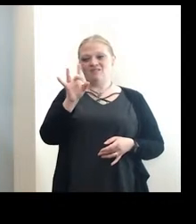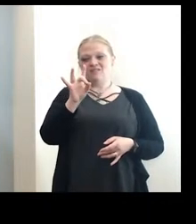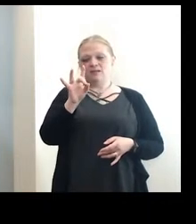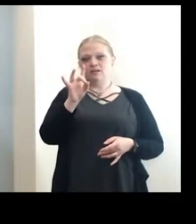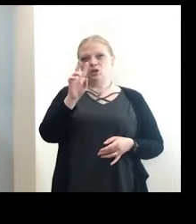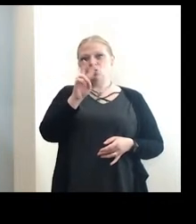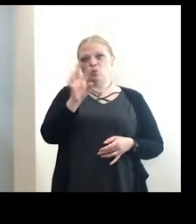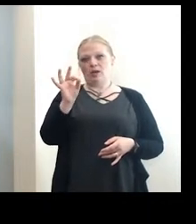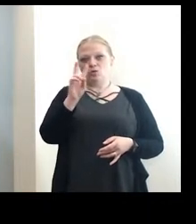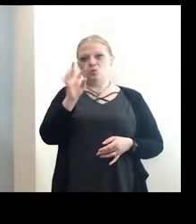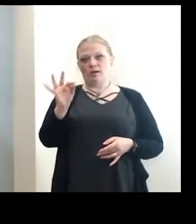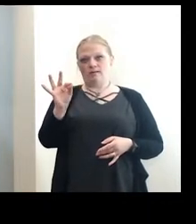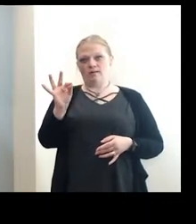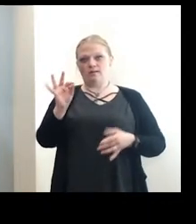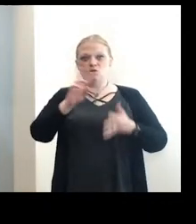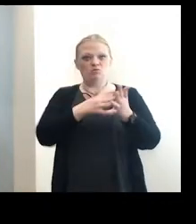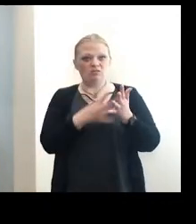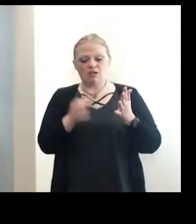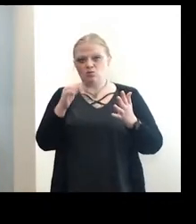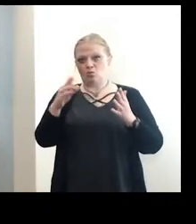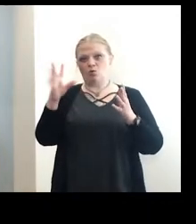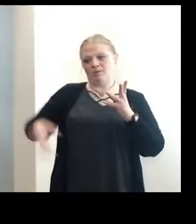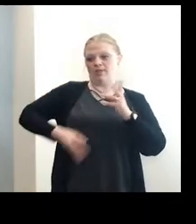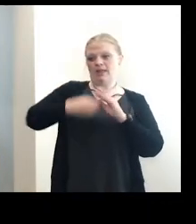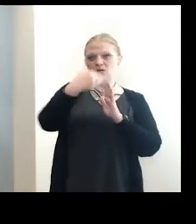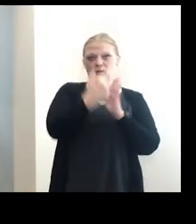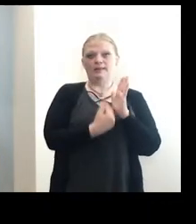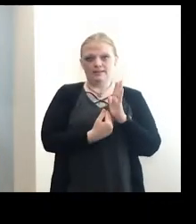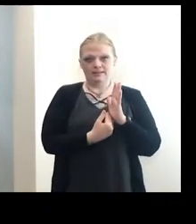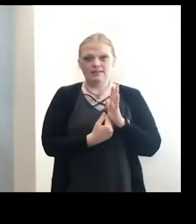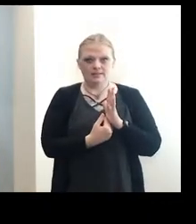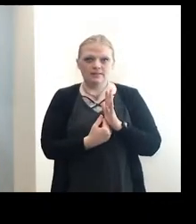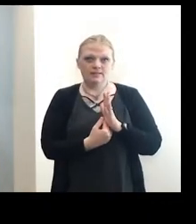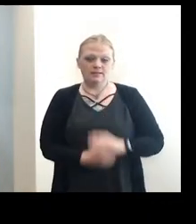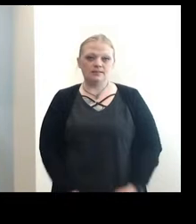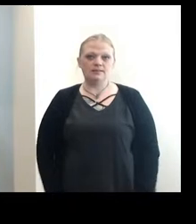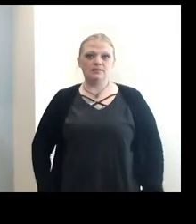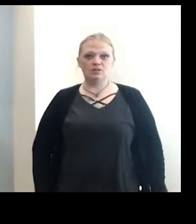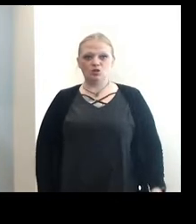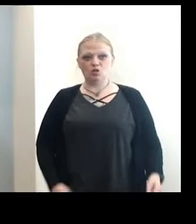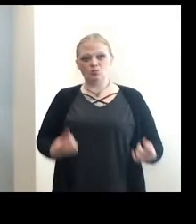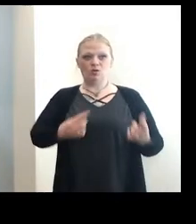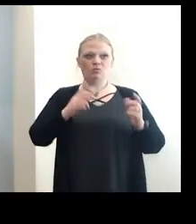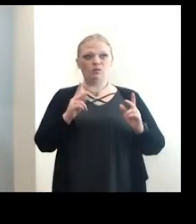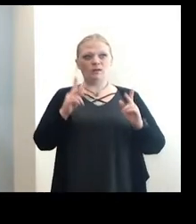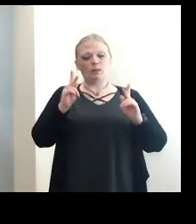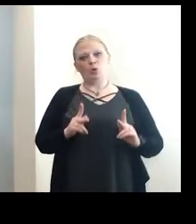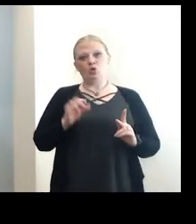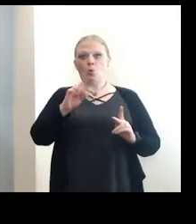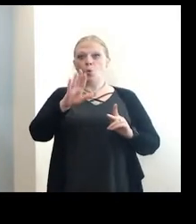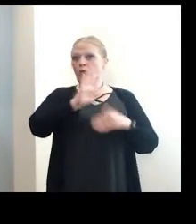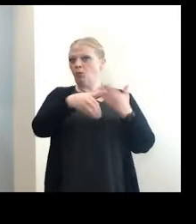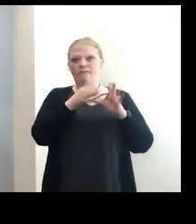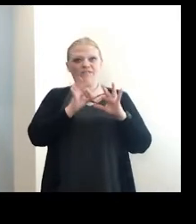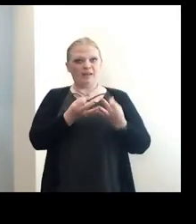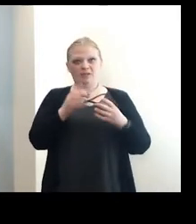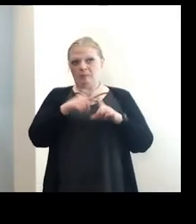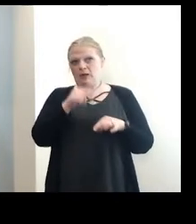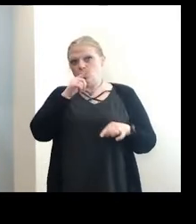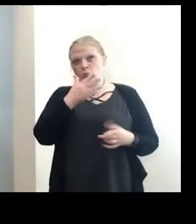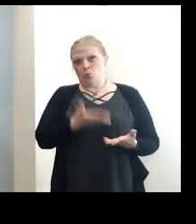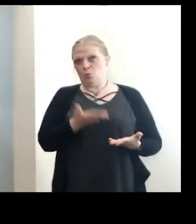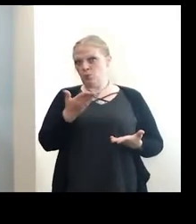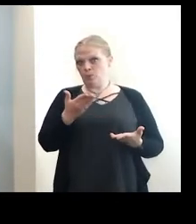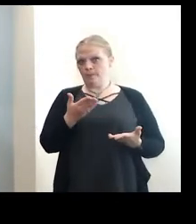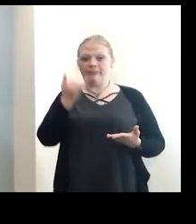to schedule or get yourself on the list to be one of the individuals or your family, depending on who you have,